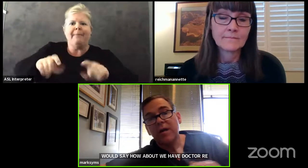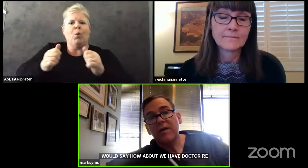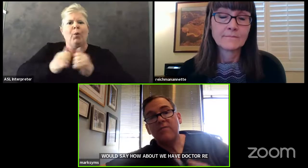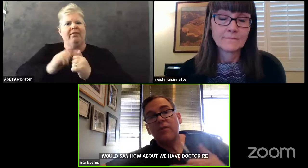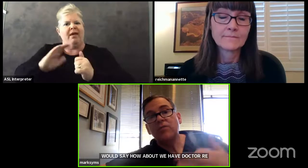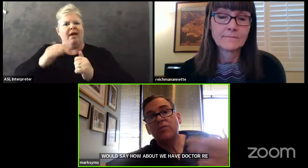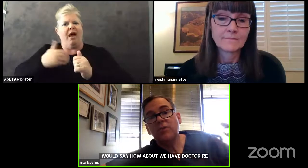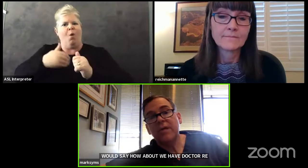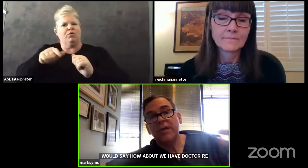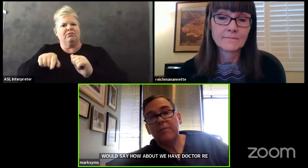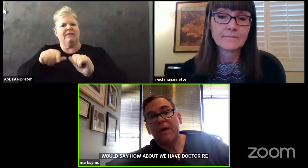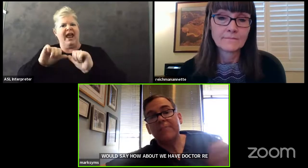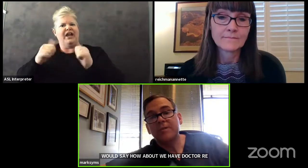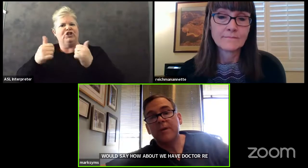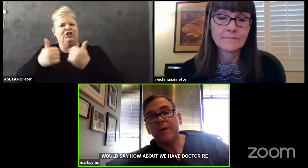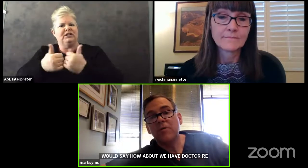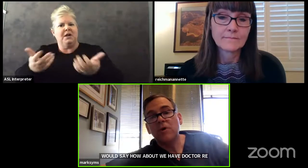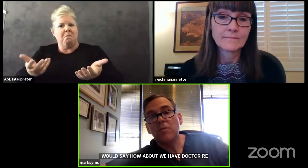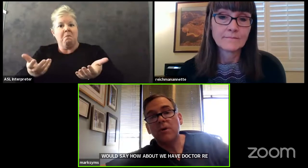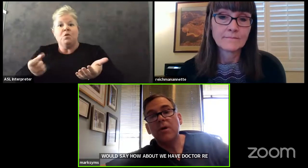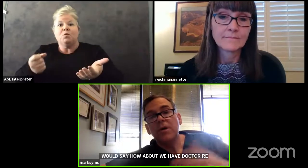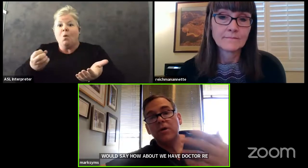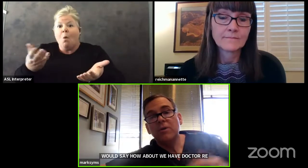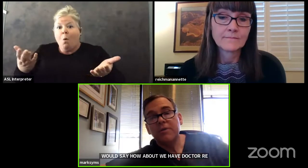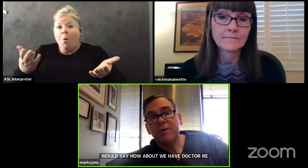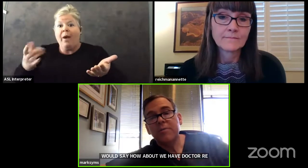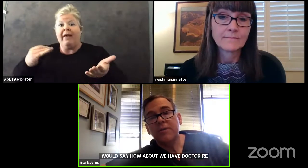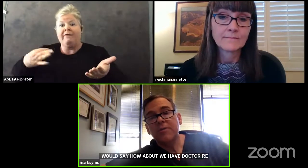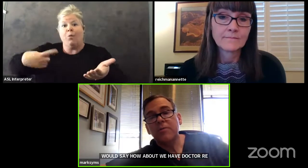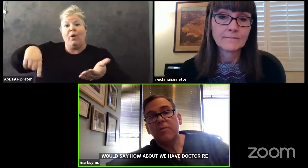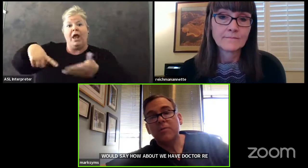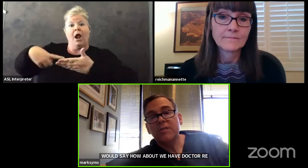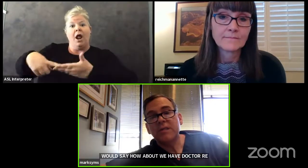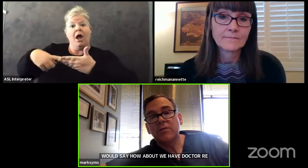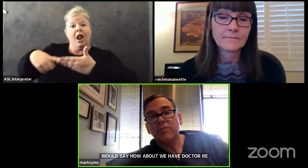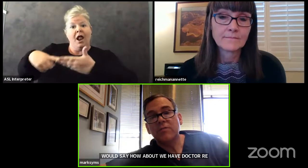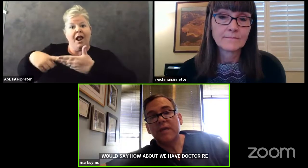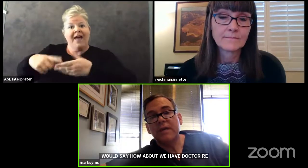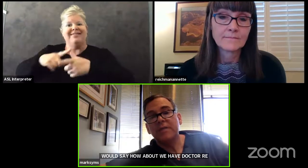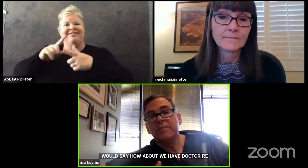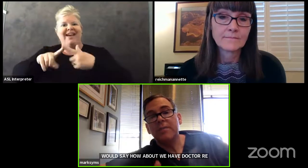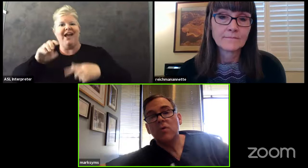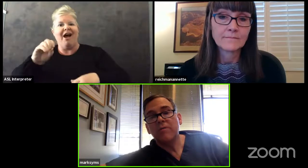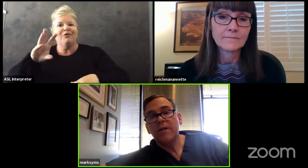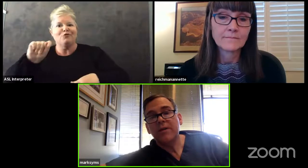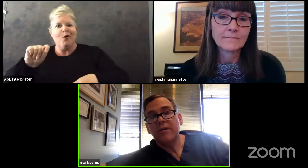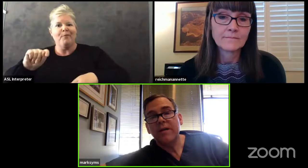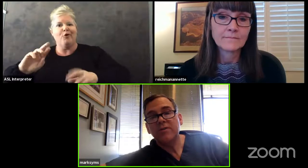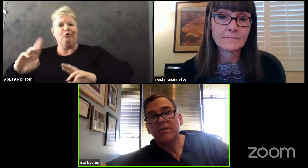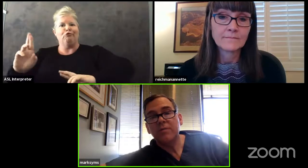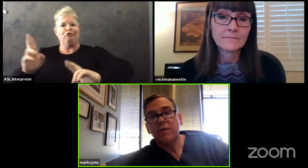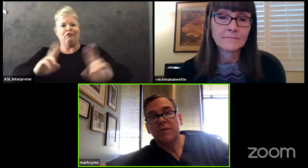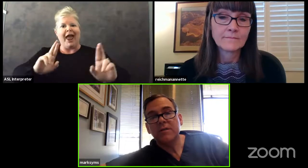now so if those were done perhaps come october you guys might be a